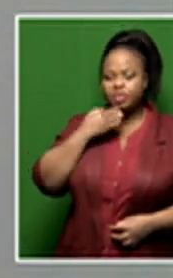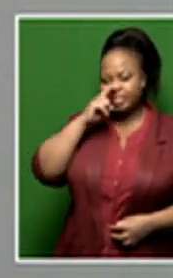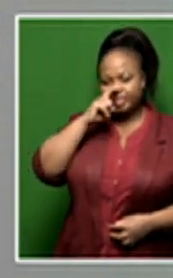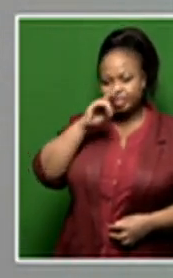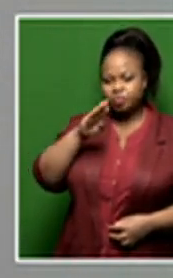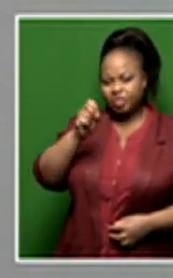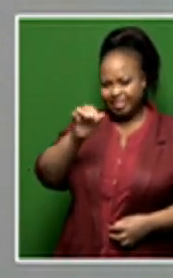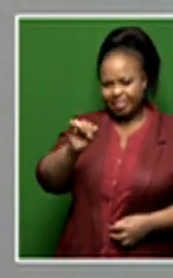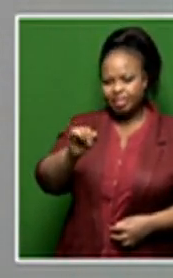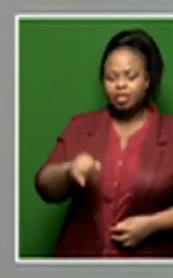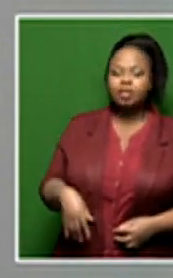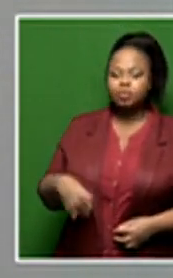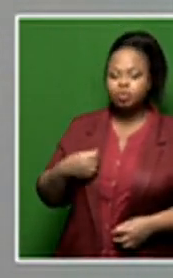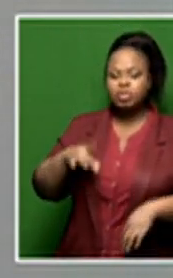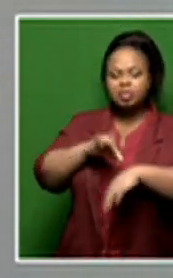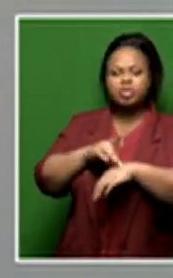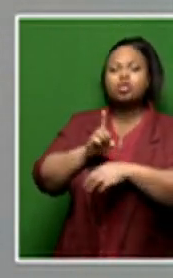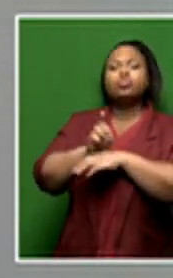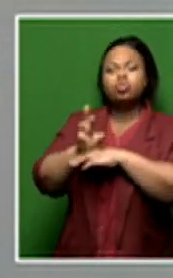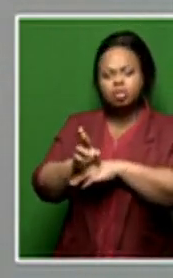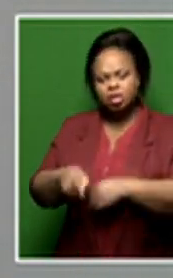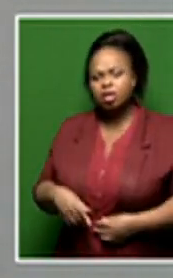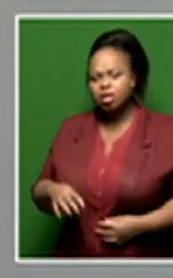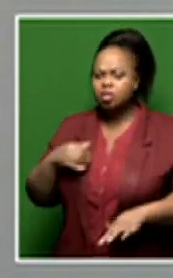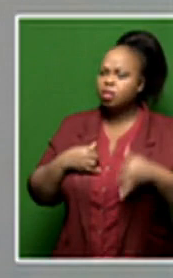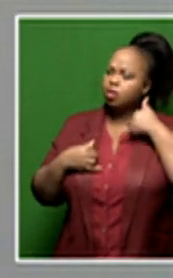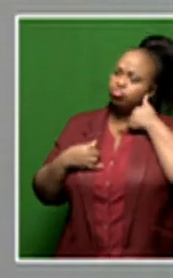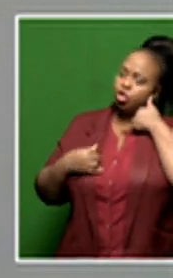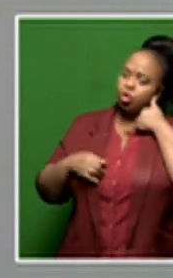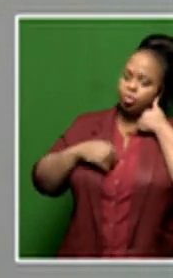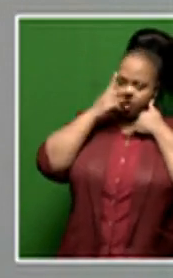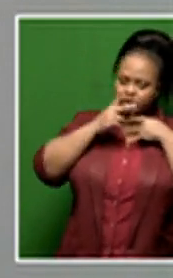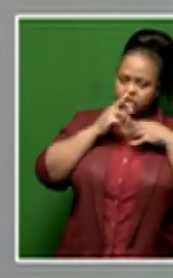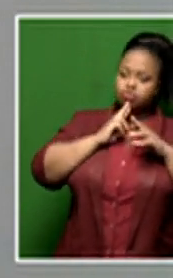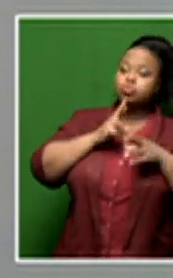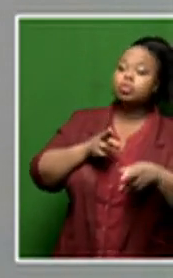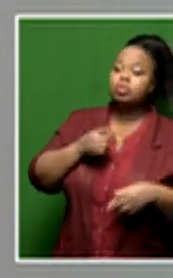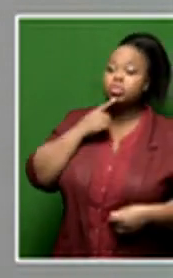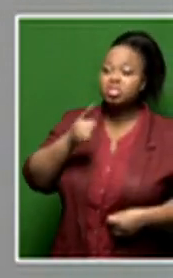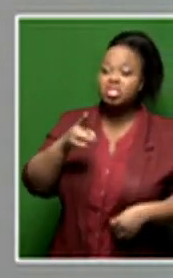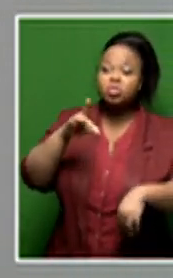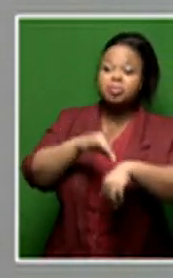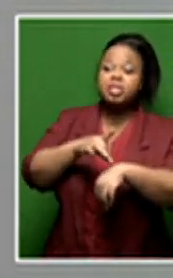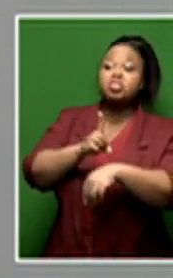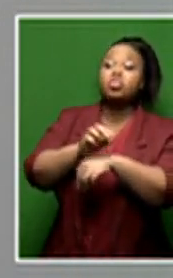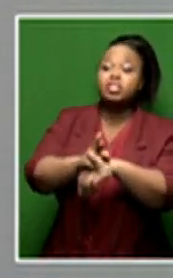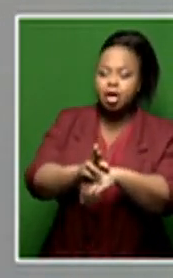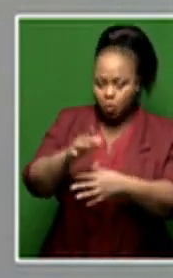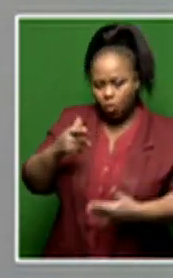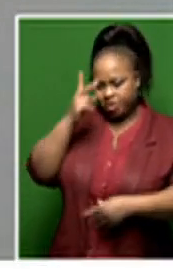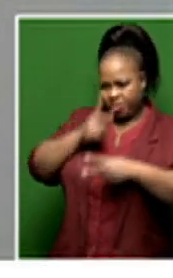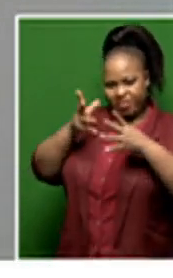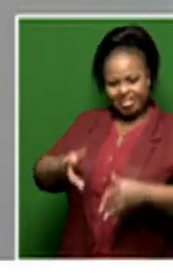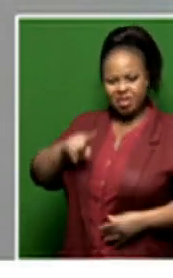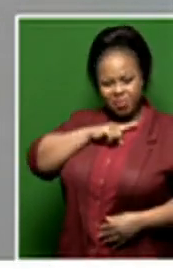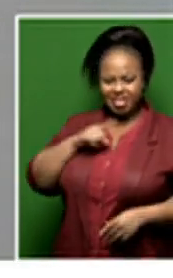she was a medical doctor. So the response from Professor Kumalo was that, do you want the medical doctor or the professor?